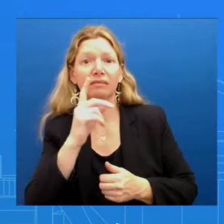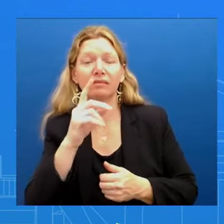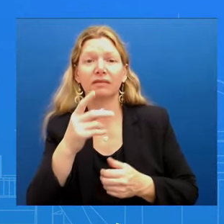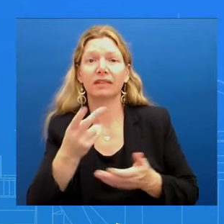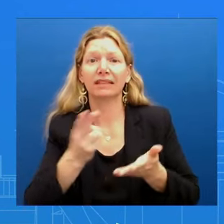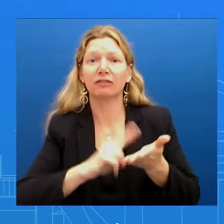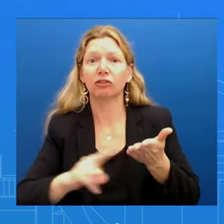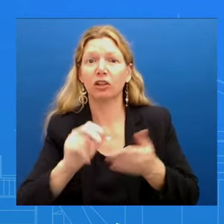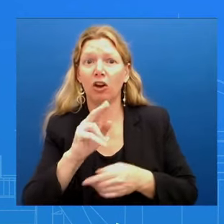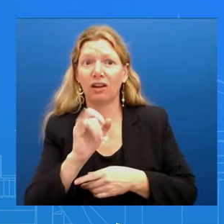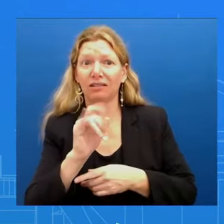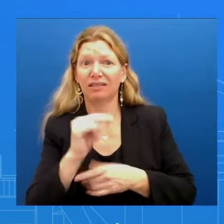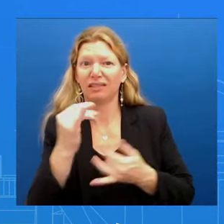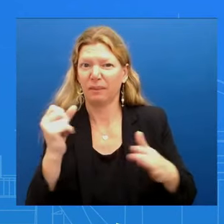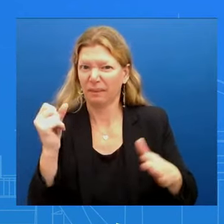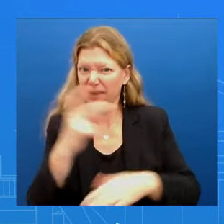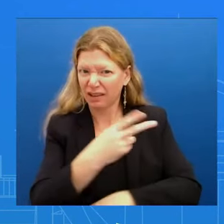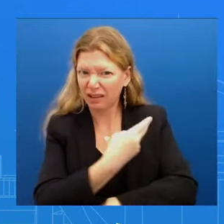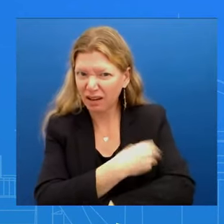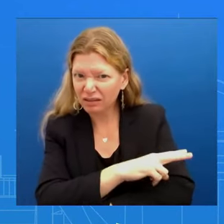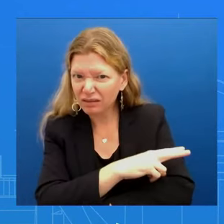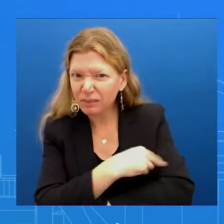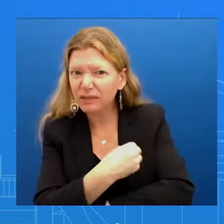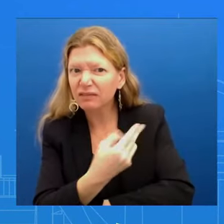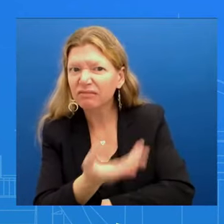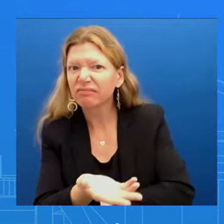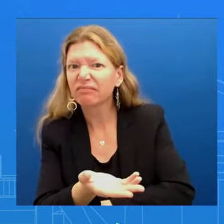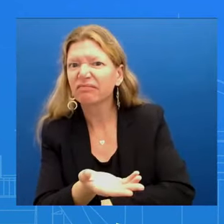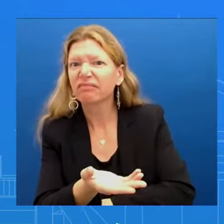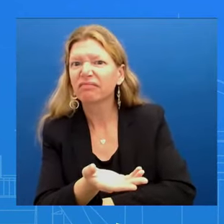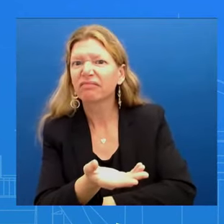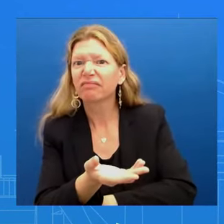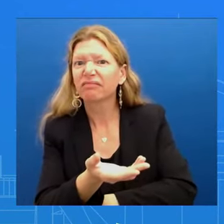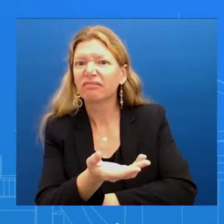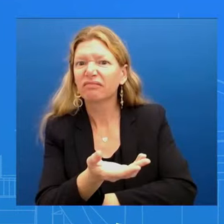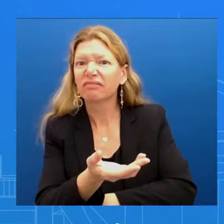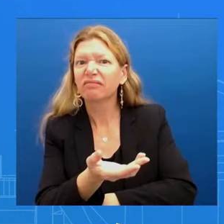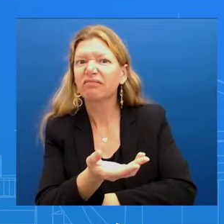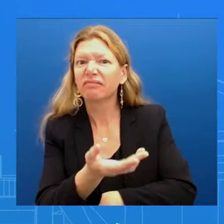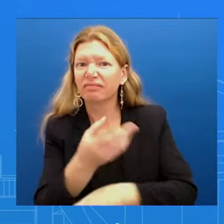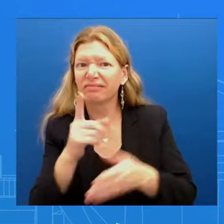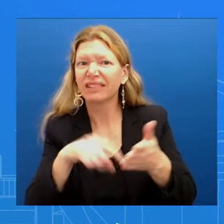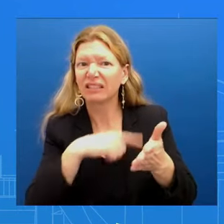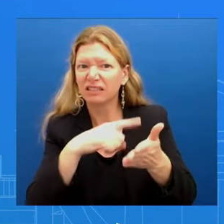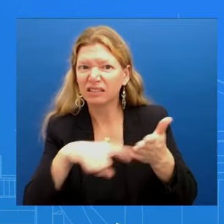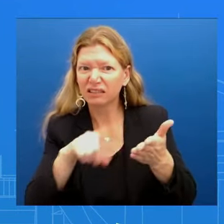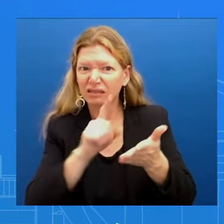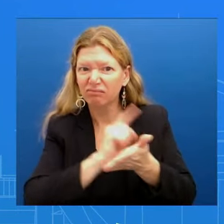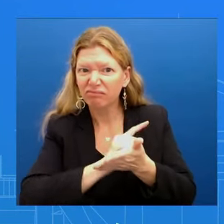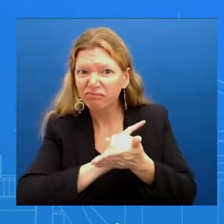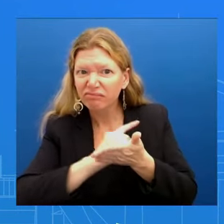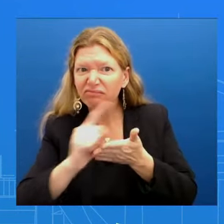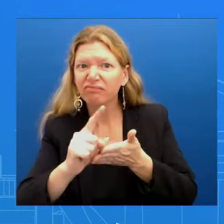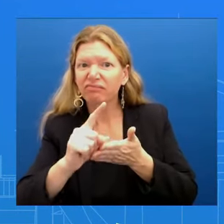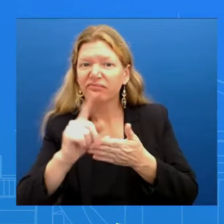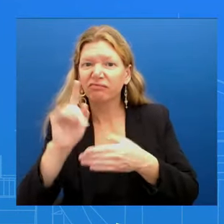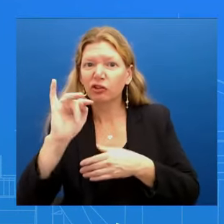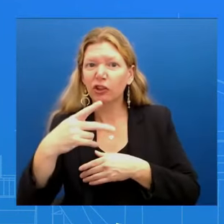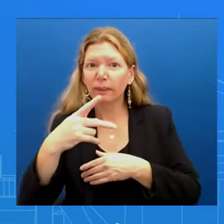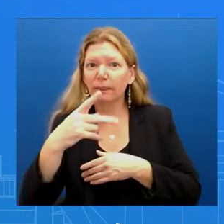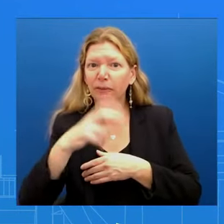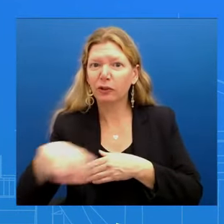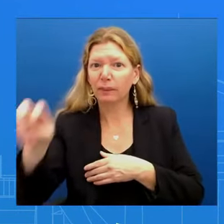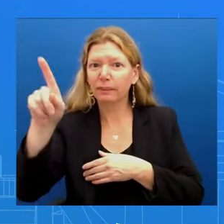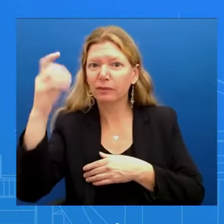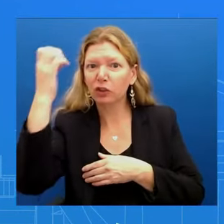Europe and another gathering of the Ukraine contact group, which he could attend virtually if he wanted to first off has the President spoken to Secretary